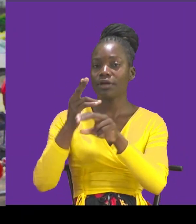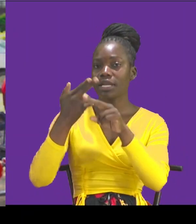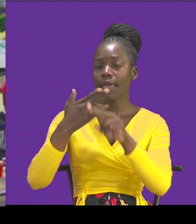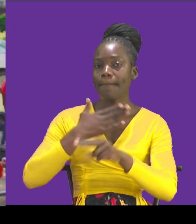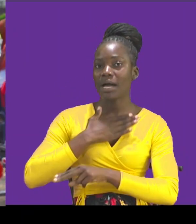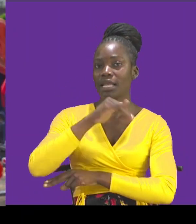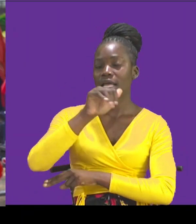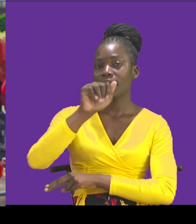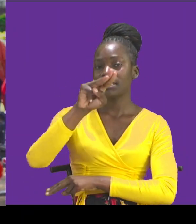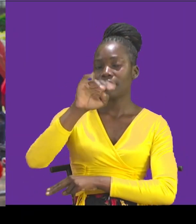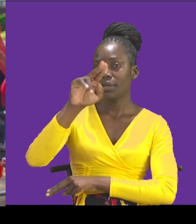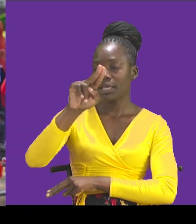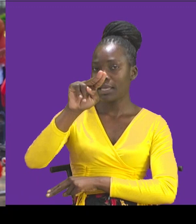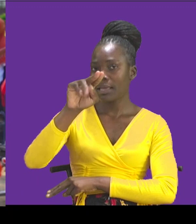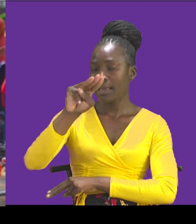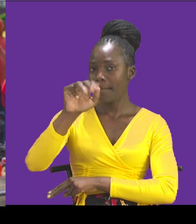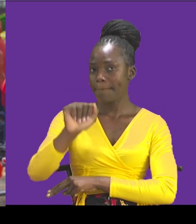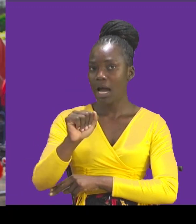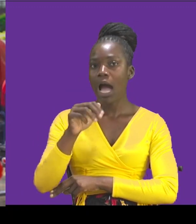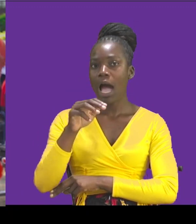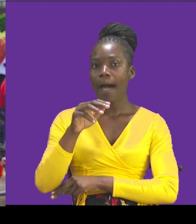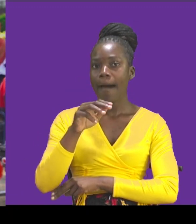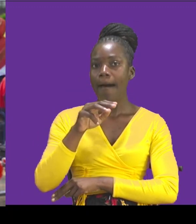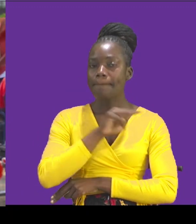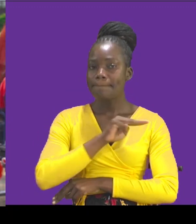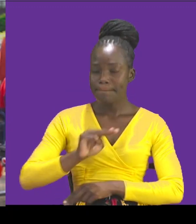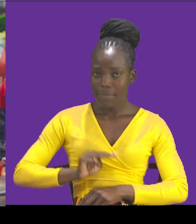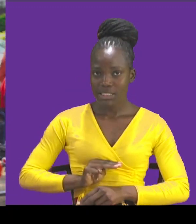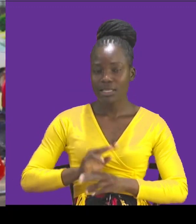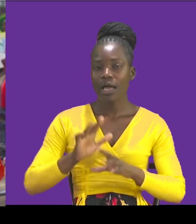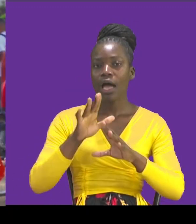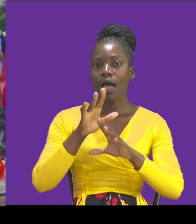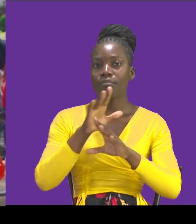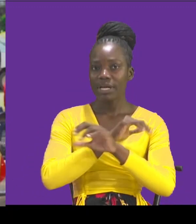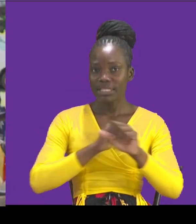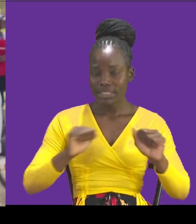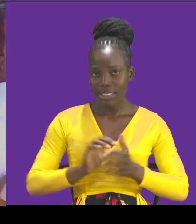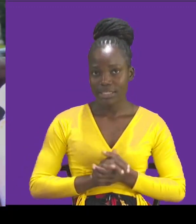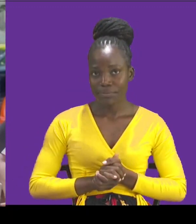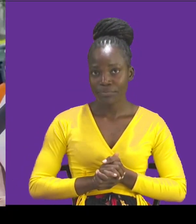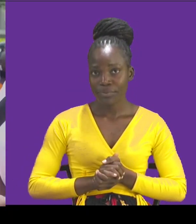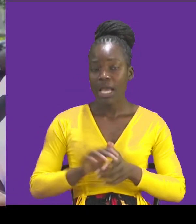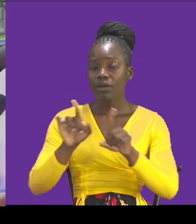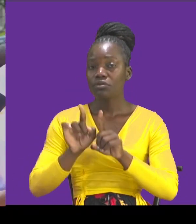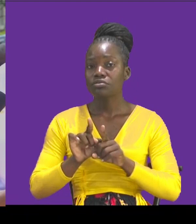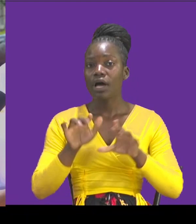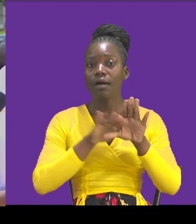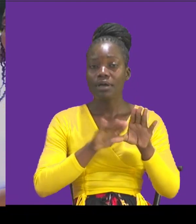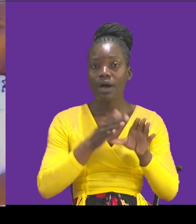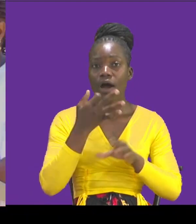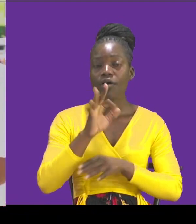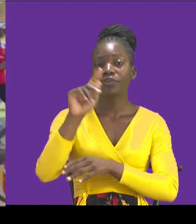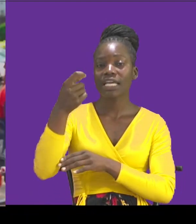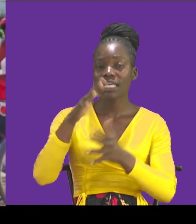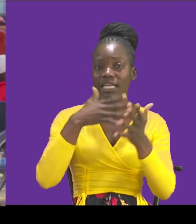am President of Mombasa County and a resource mobilizer at the Association for the Physically Disabled of Kenya. I am also a member of Kenya Network of Women and